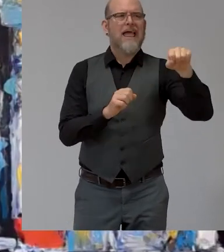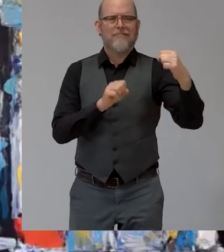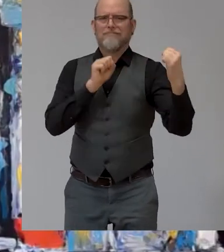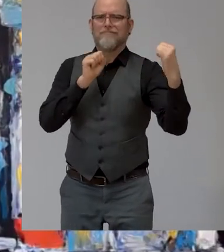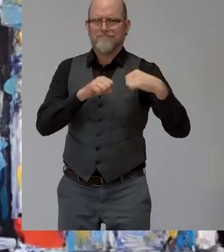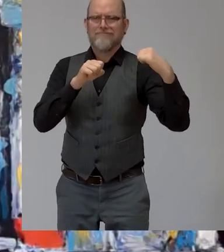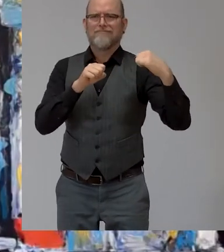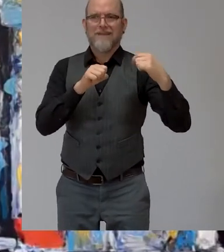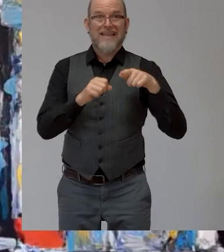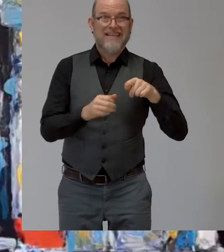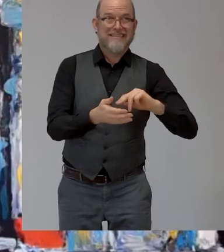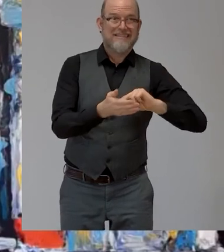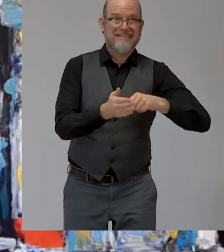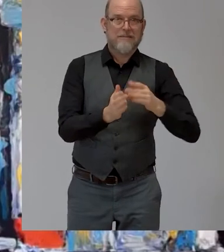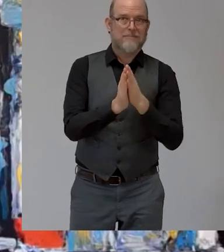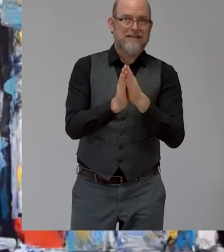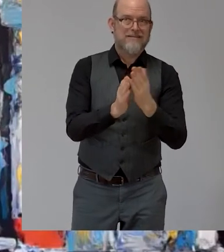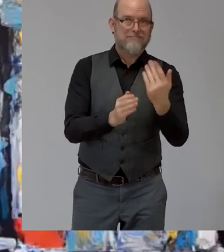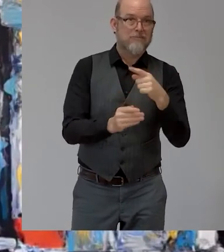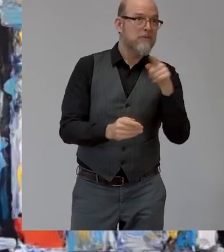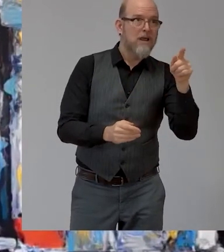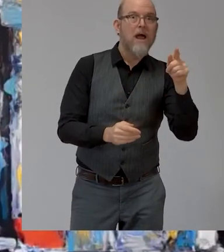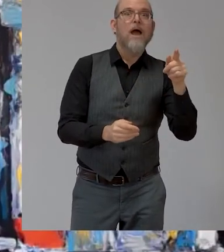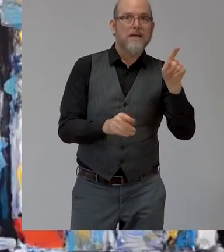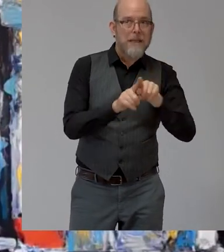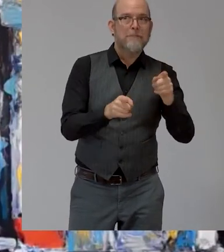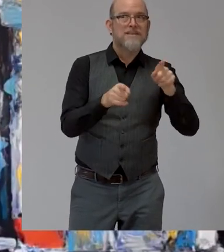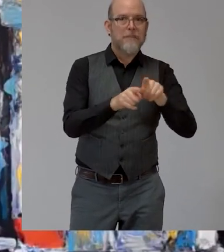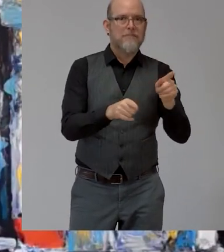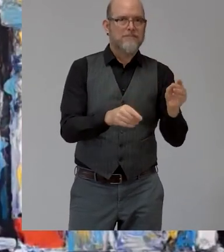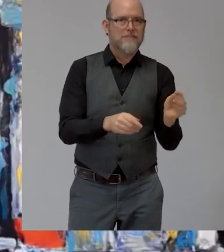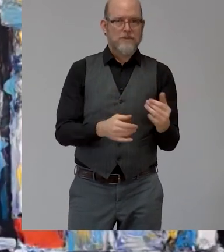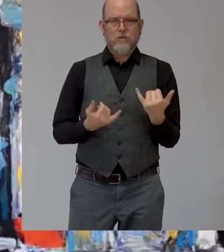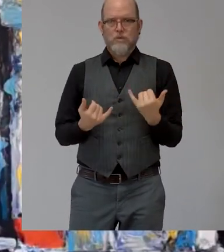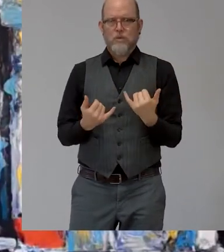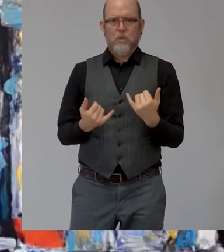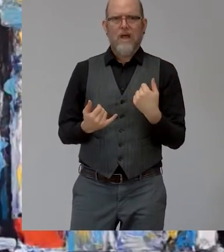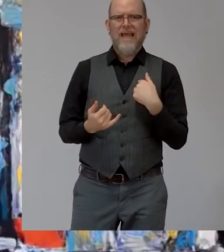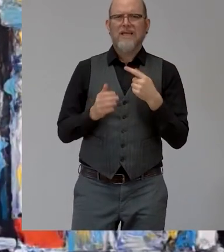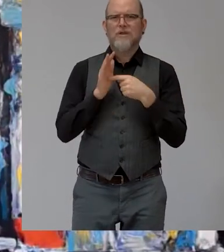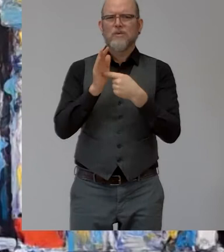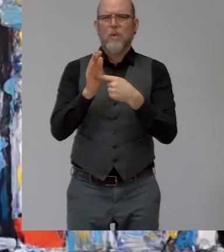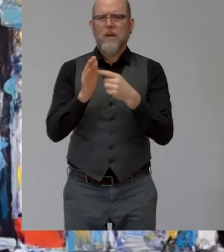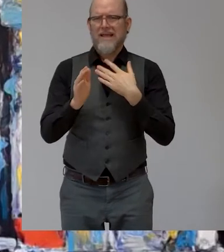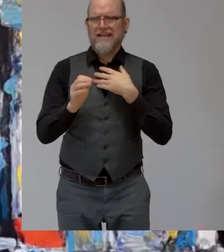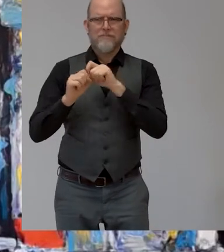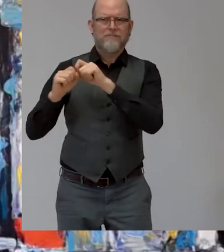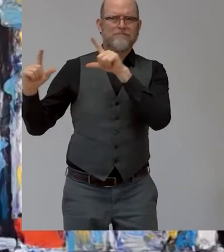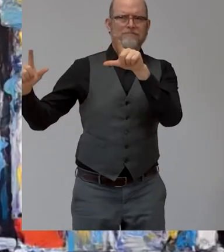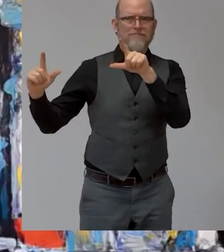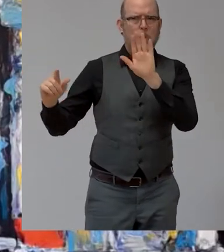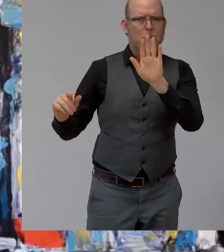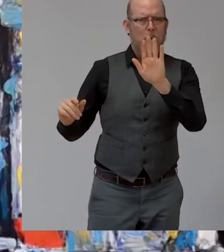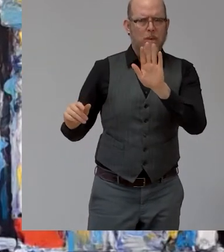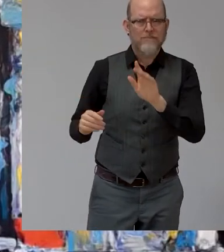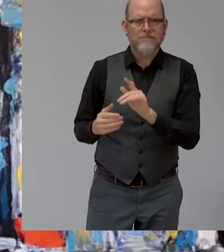now what i will do is uh i will share the screen so those of us who are um uh